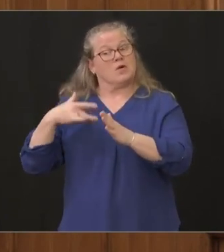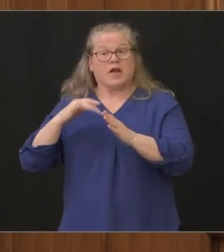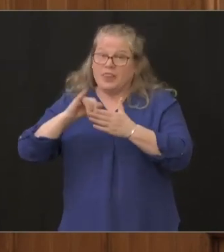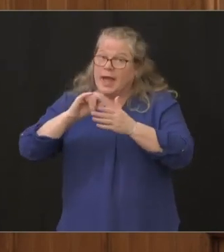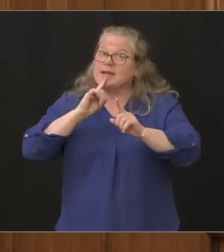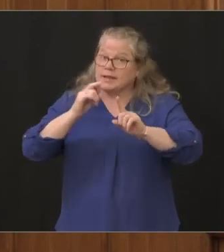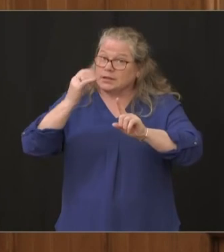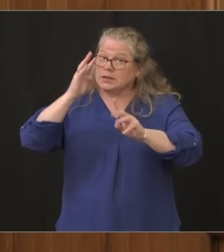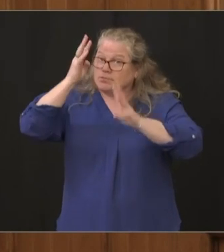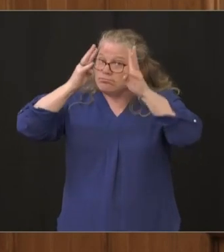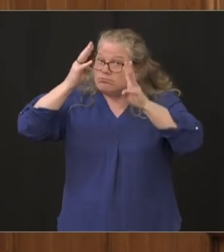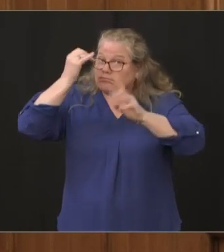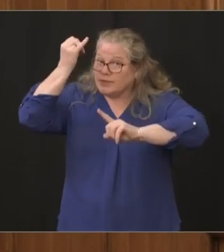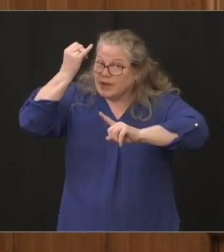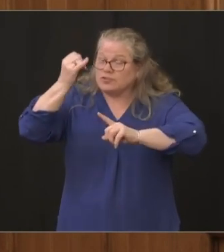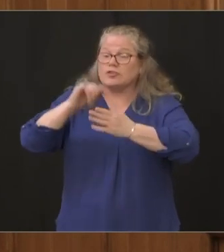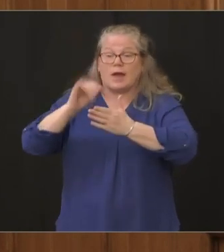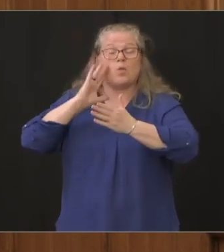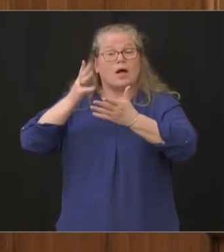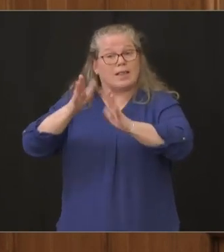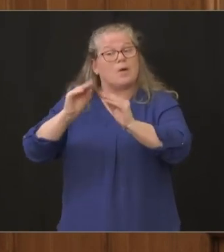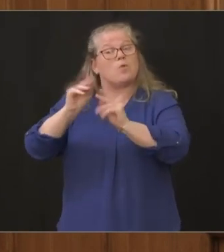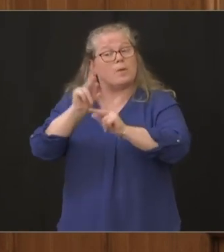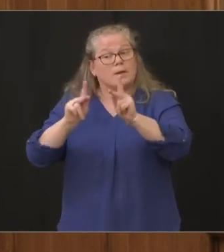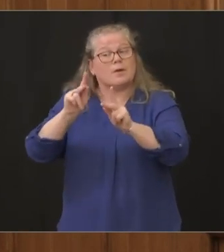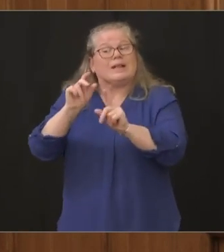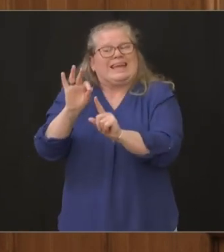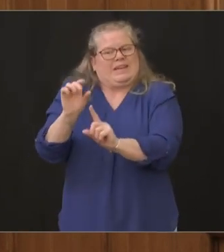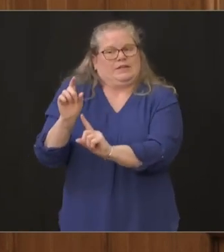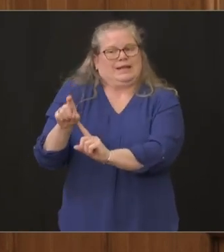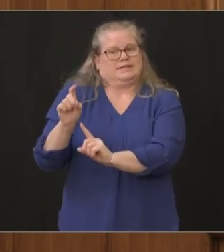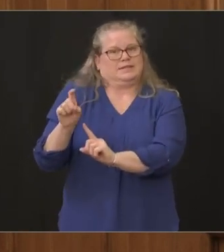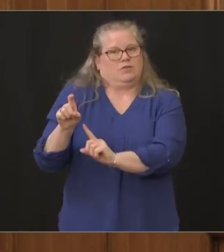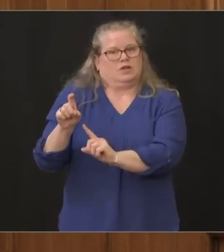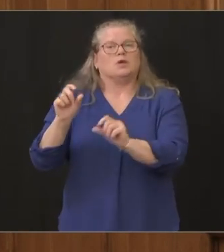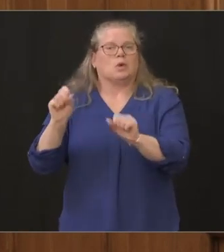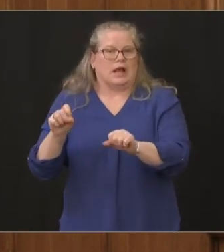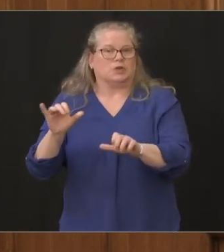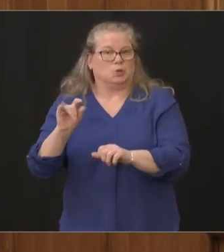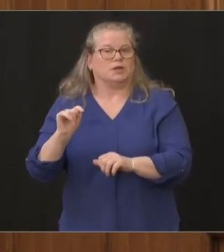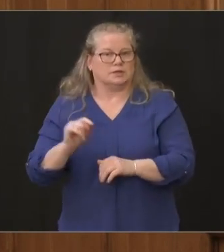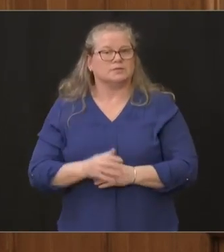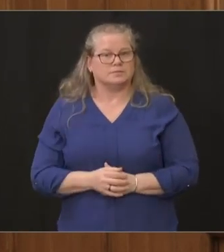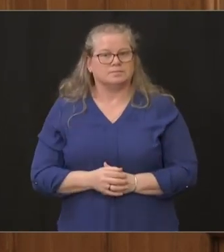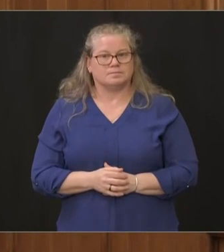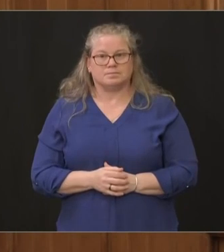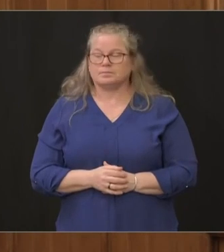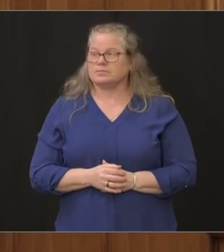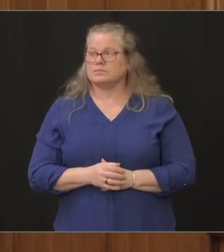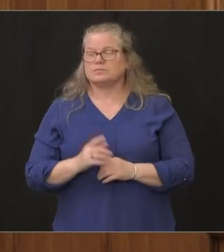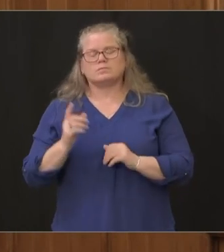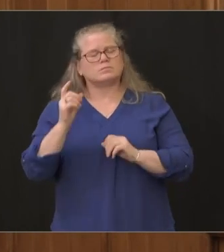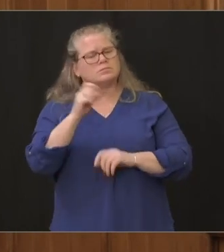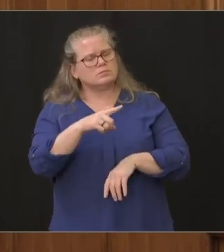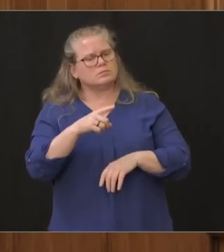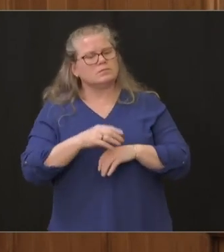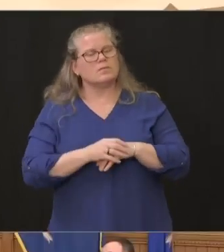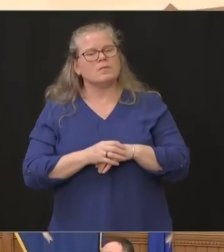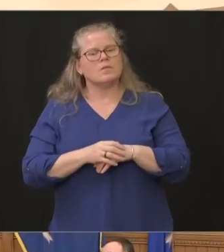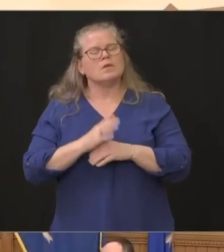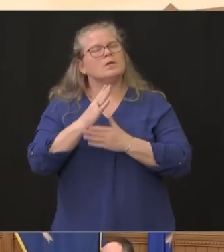that will allow us to take care of more people uh if necessary under that circumstance you gave us some numbers on um